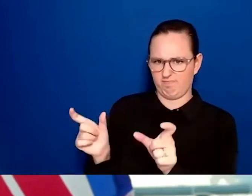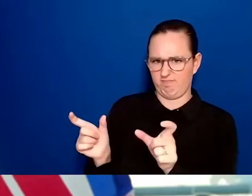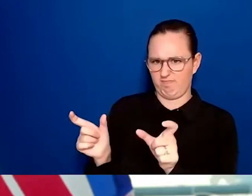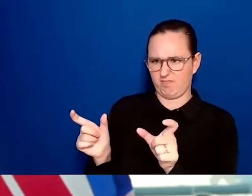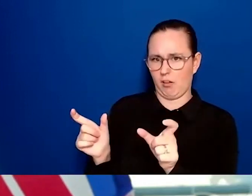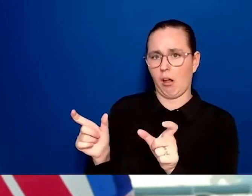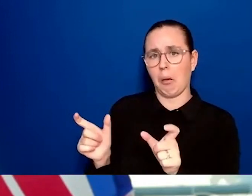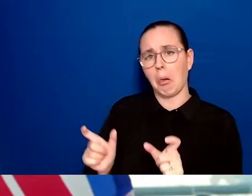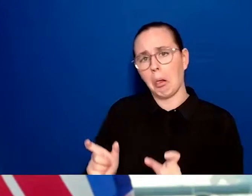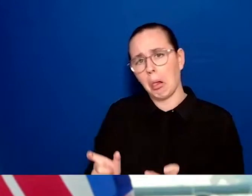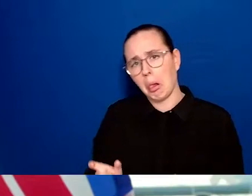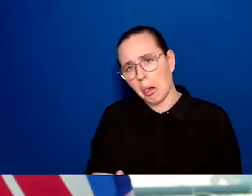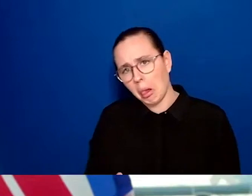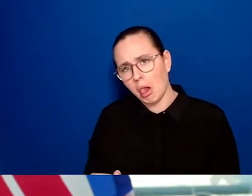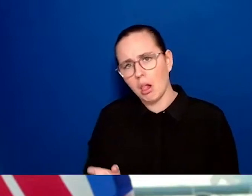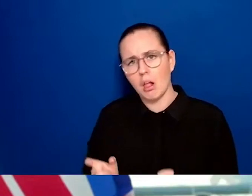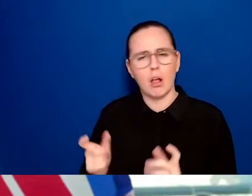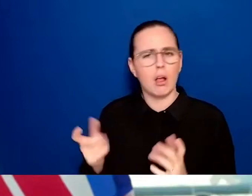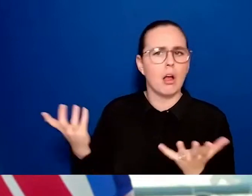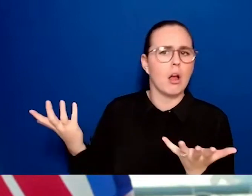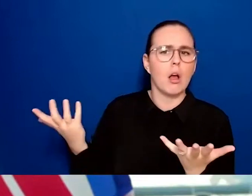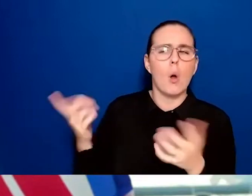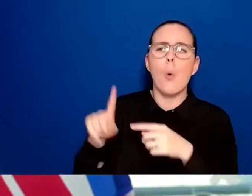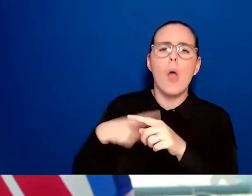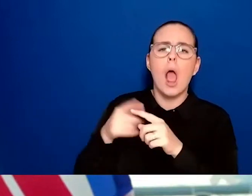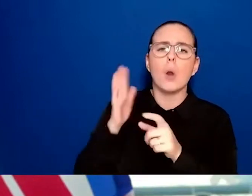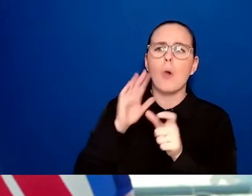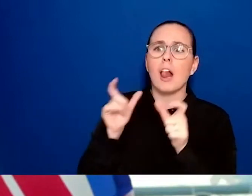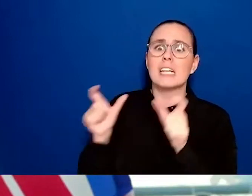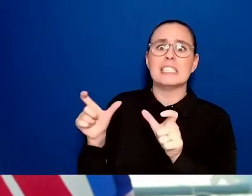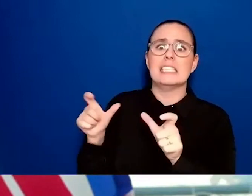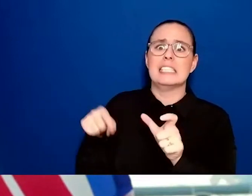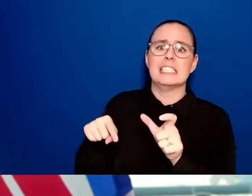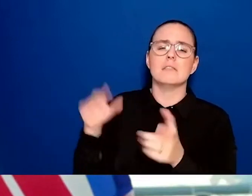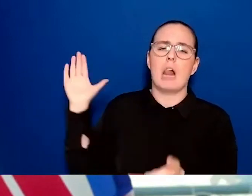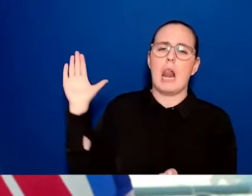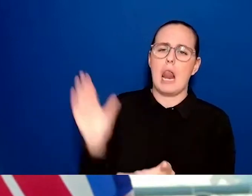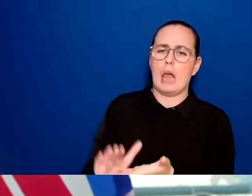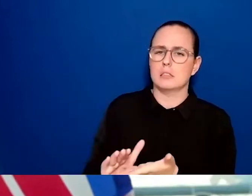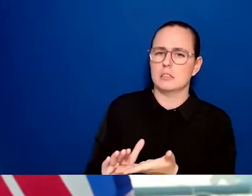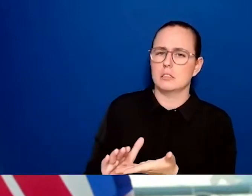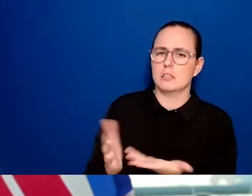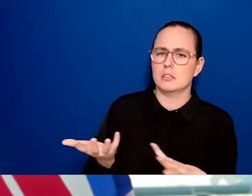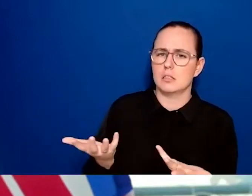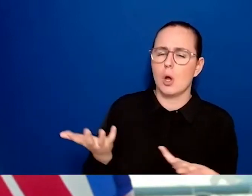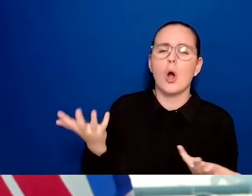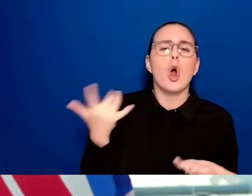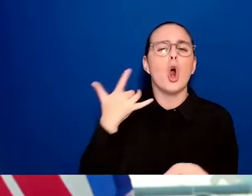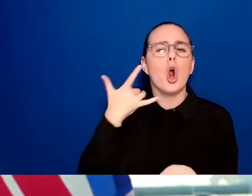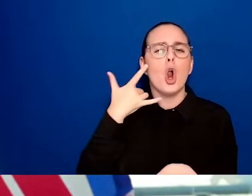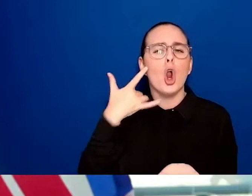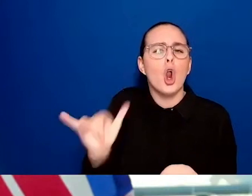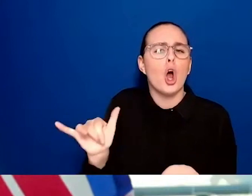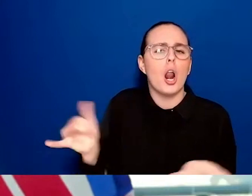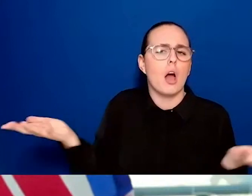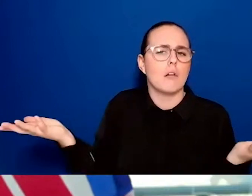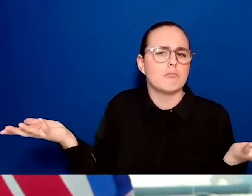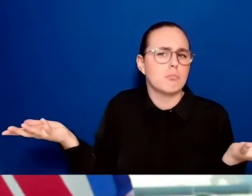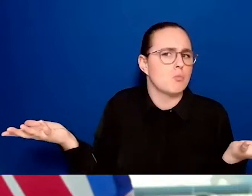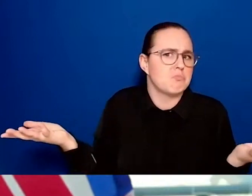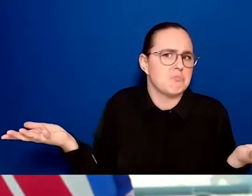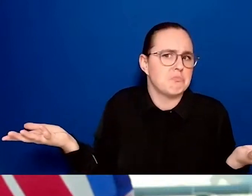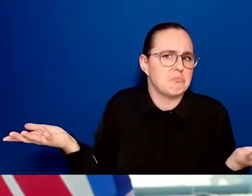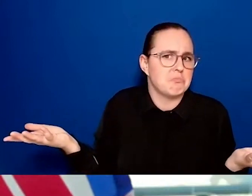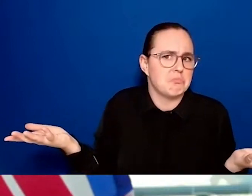to when that will actually be taking place, and when What will the first change be, specifically, I'm thinking about the